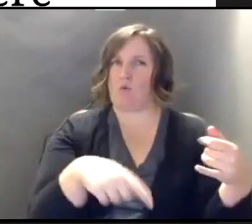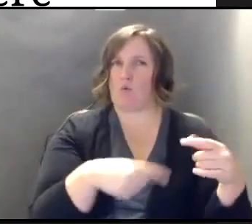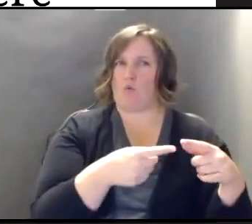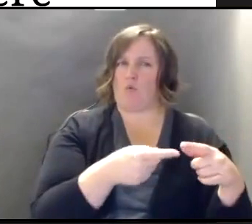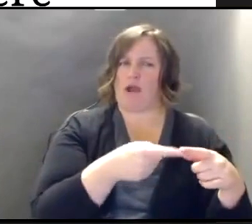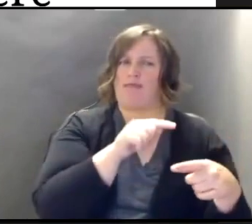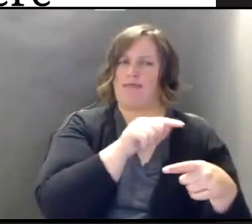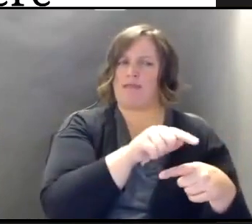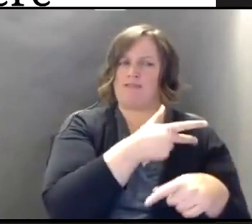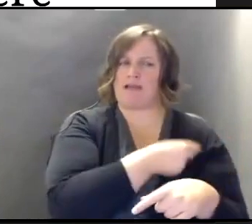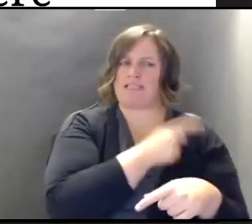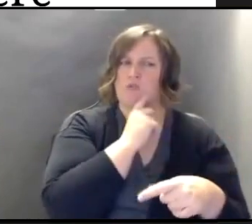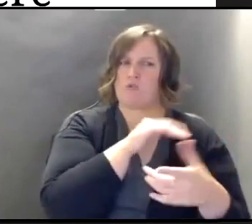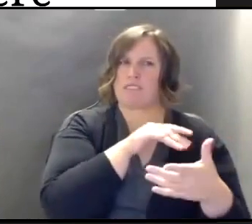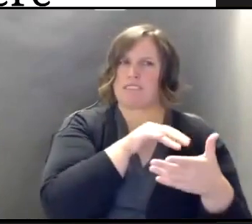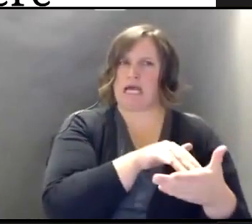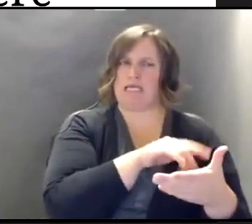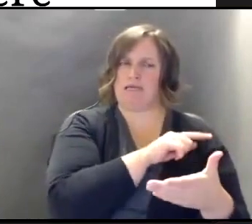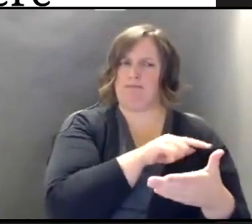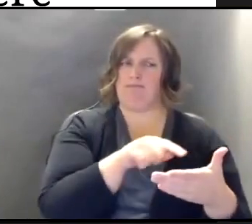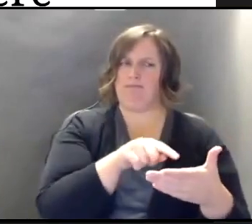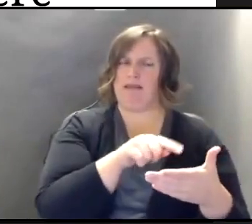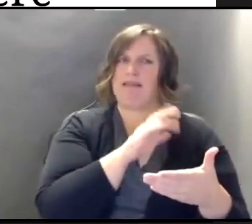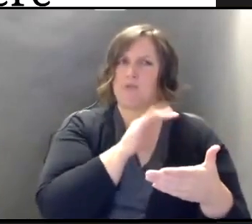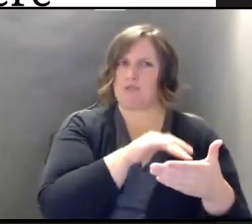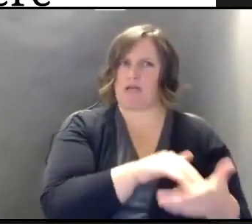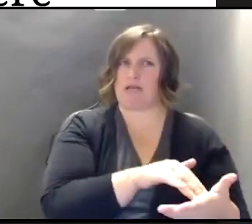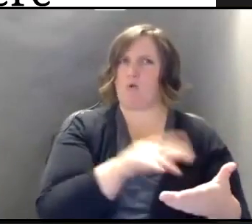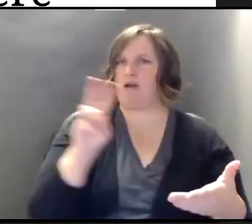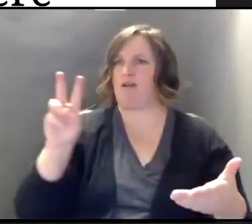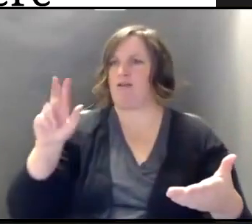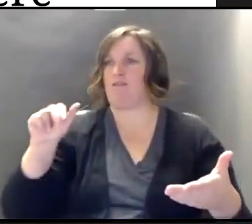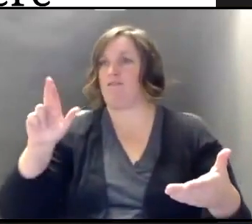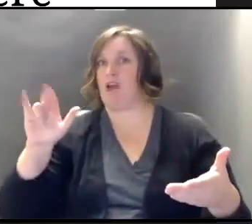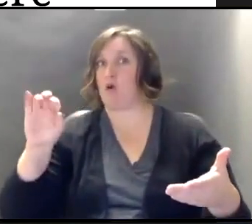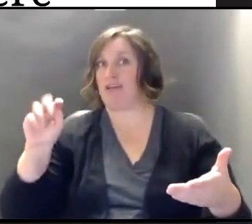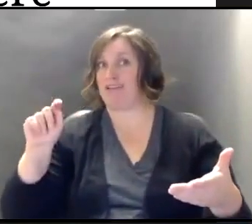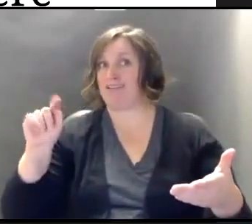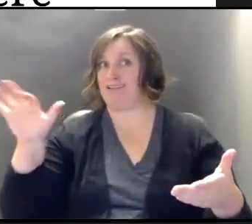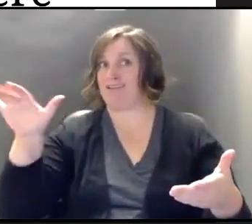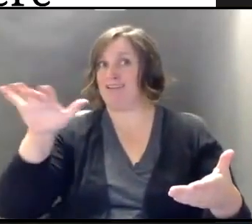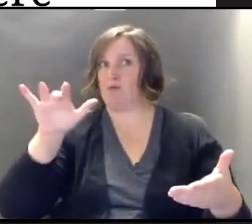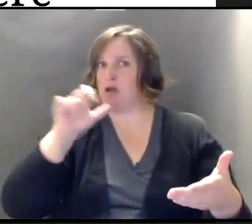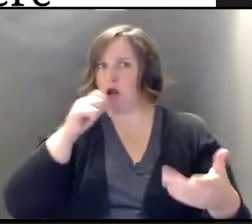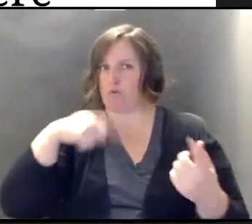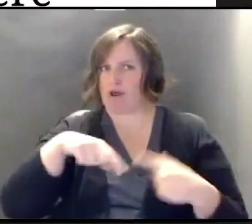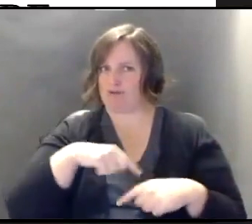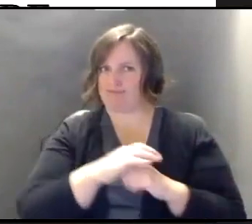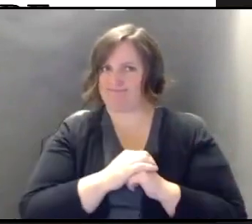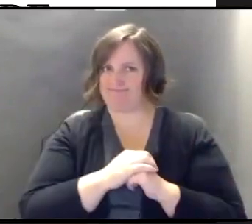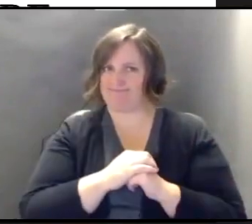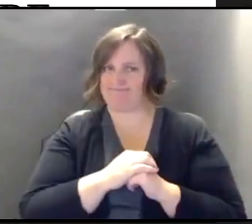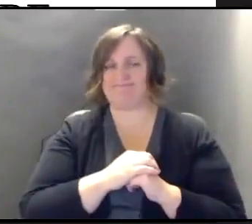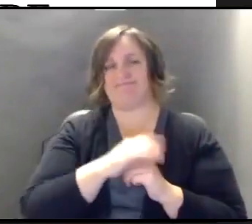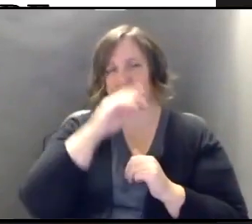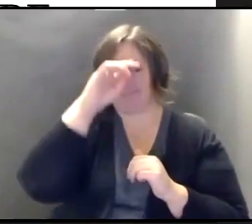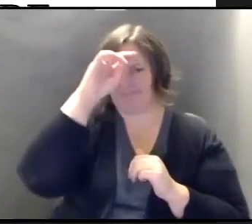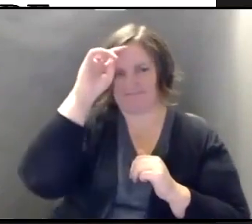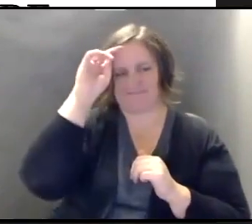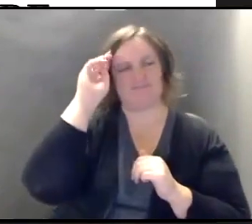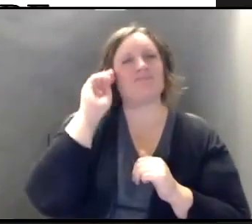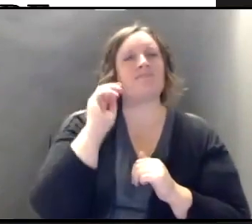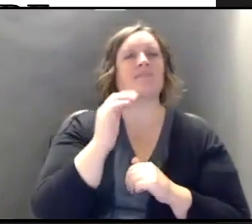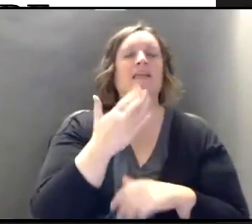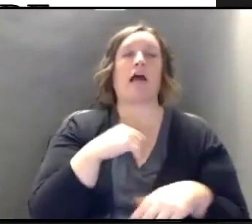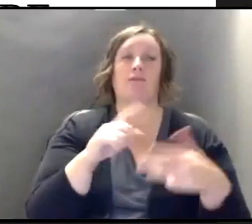studied. These were studied when variants were not circulating. Next slide. Now